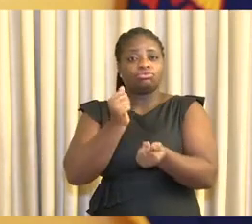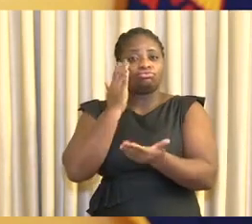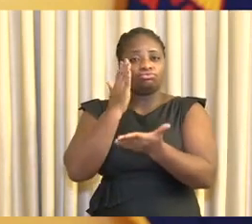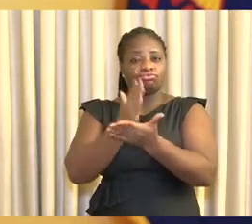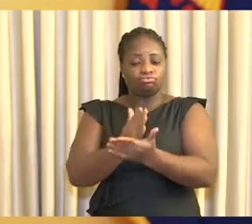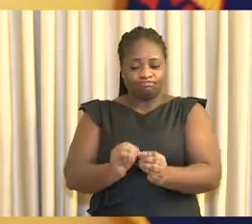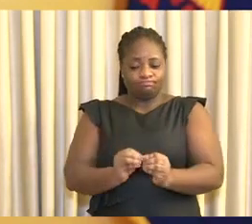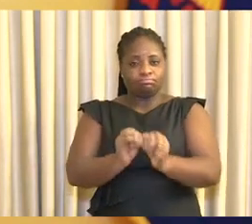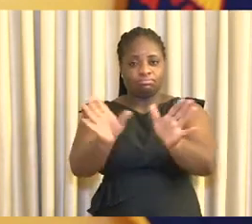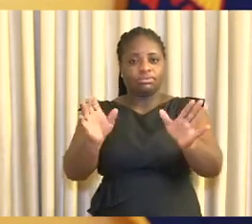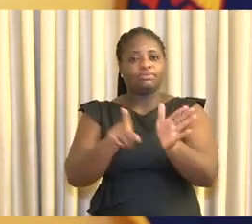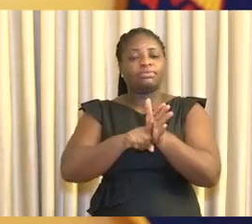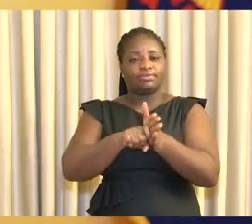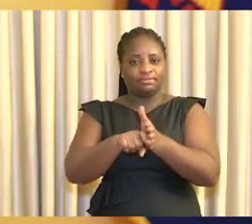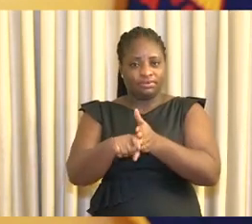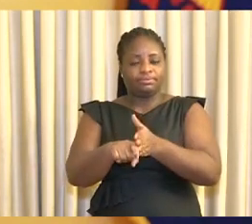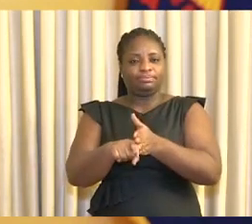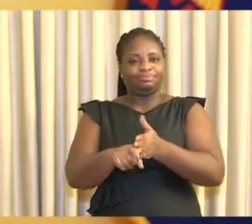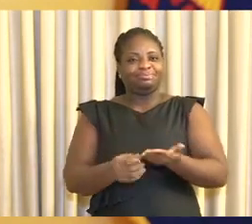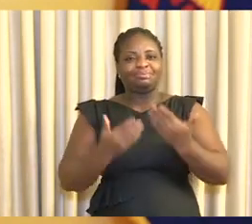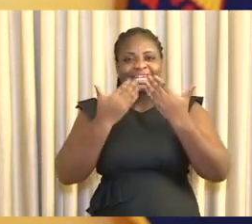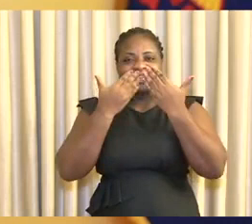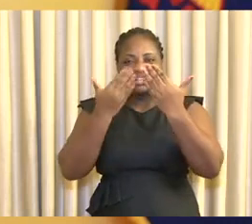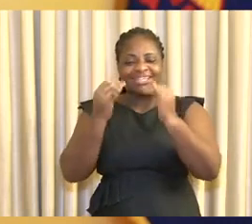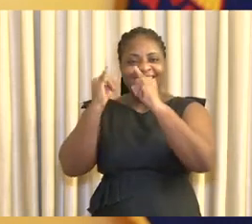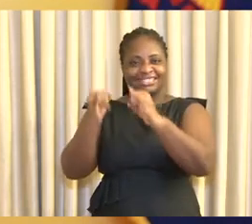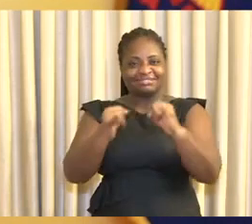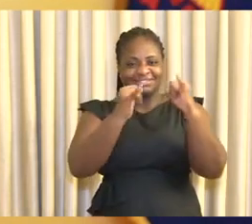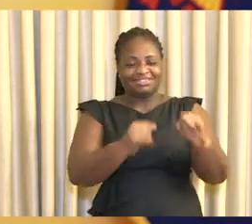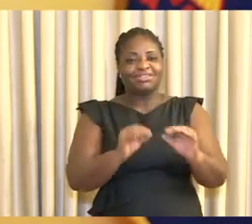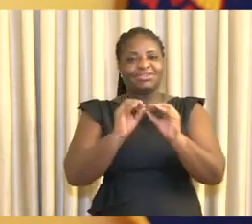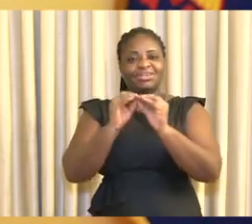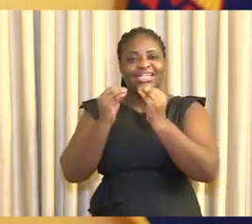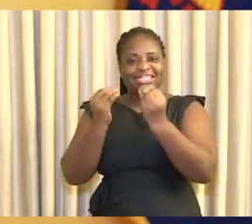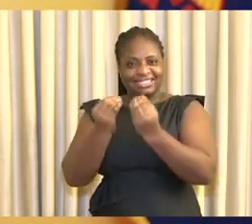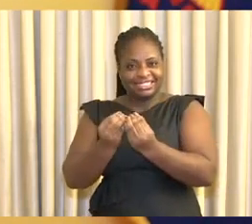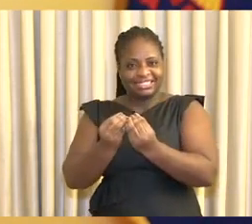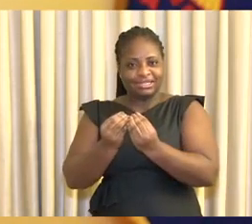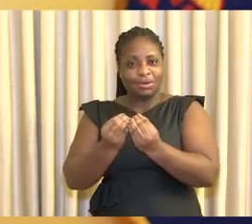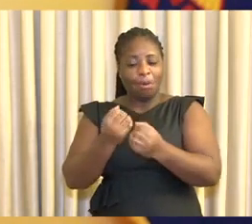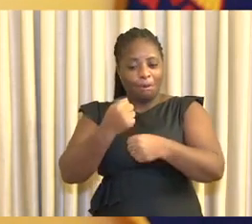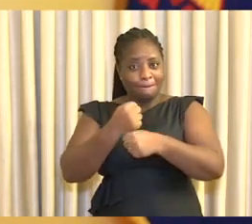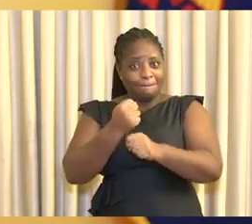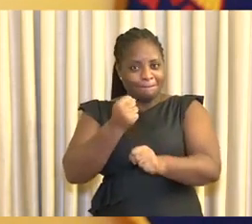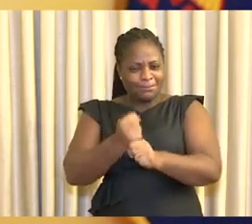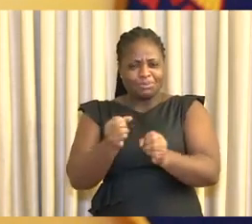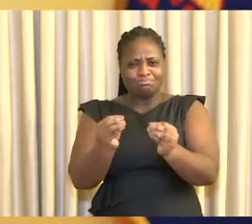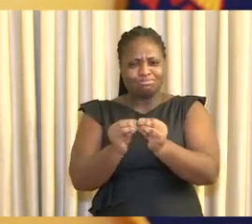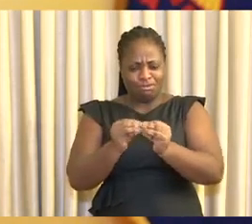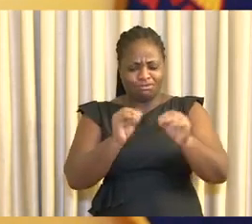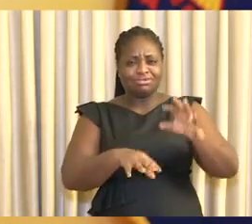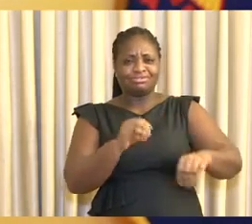of the virus. Let me also thank the individuals and organizations who have made contributions to COVID